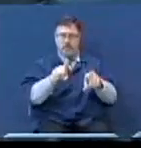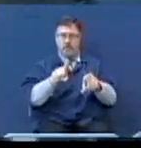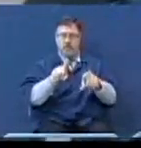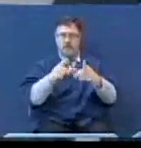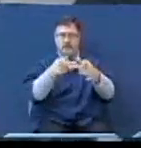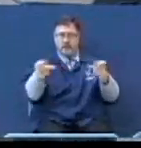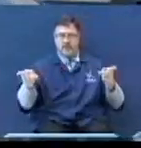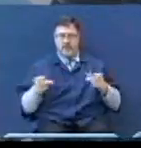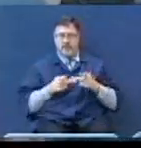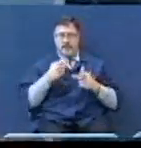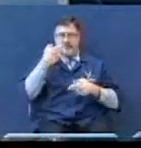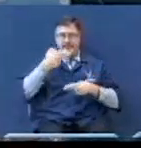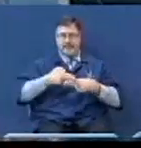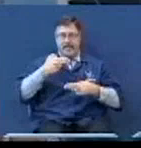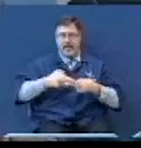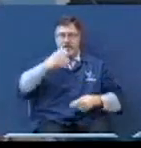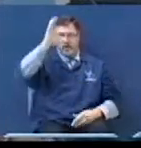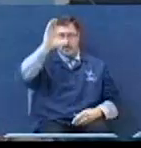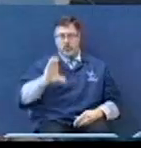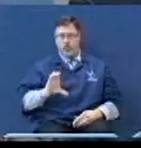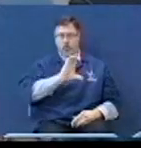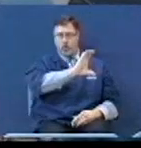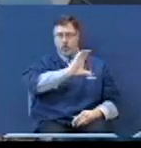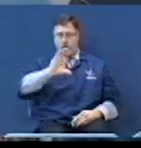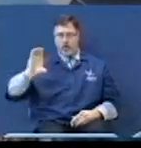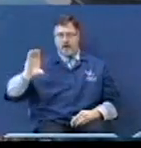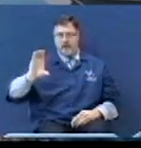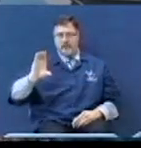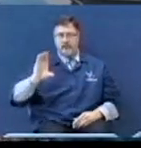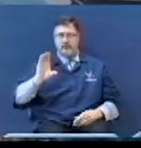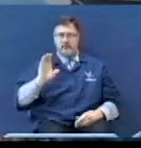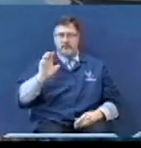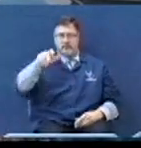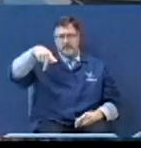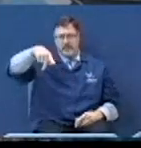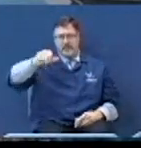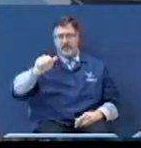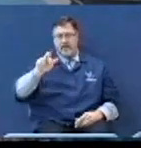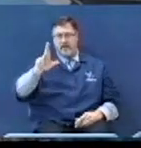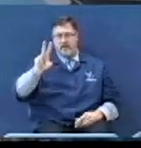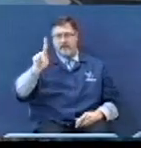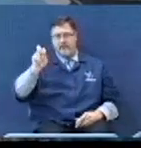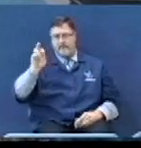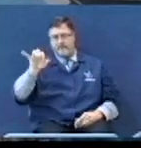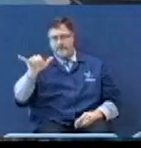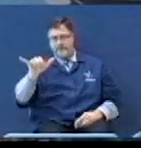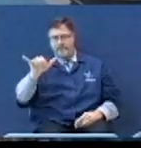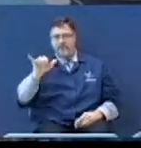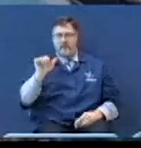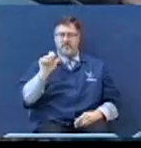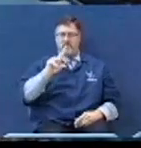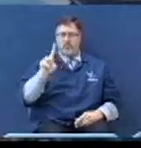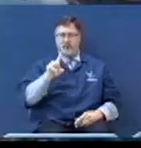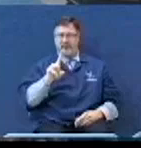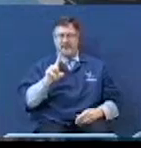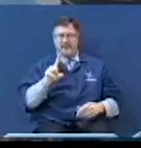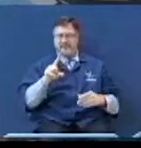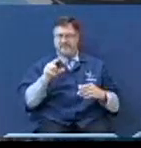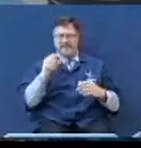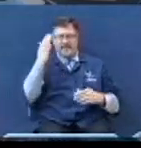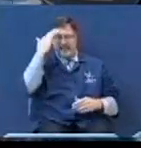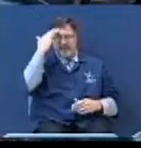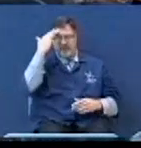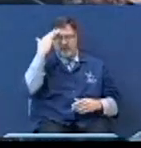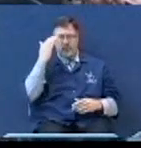called Calvary, he went to the place of parapherty where the opposition was apparent. His